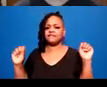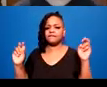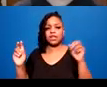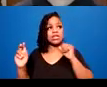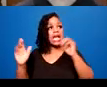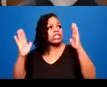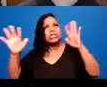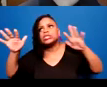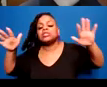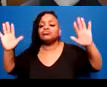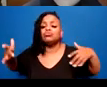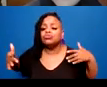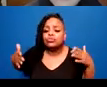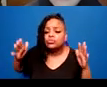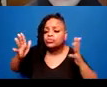Other examples